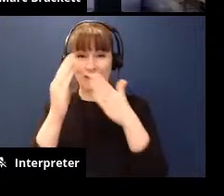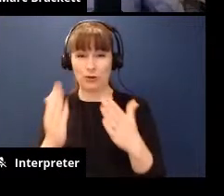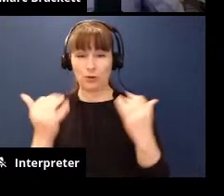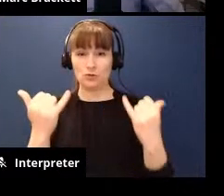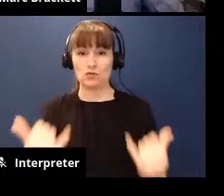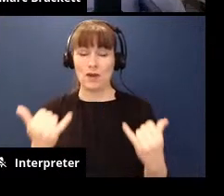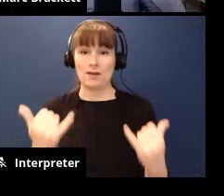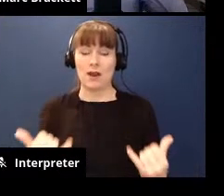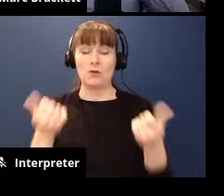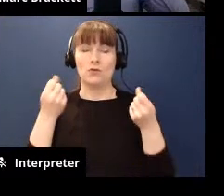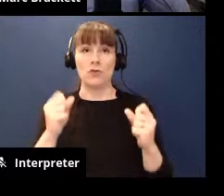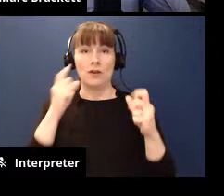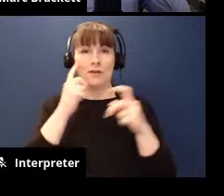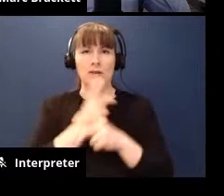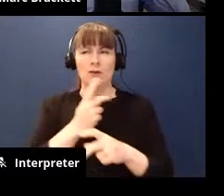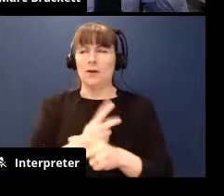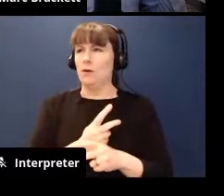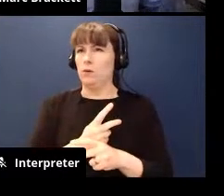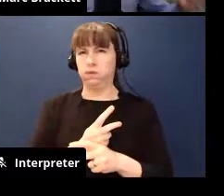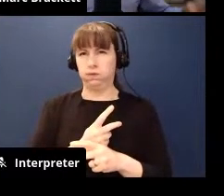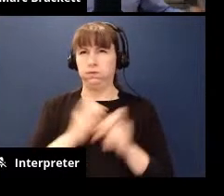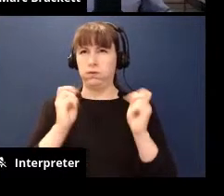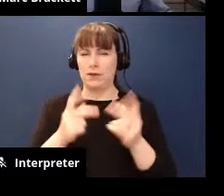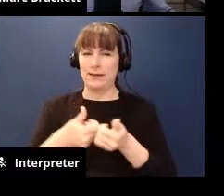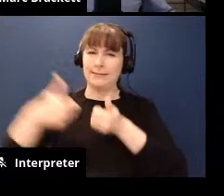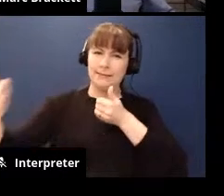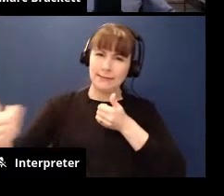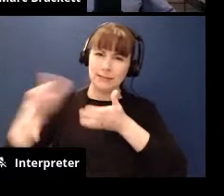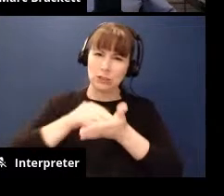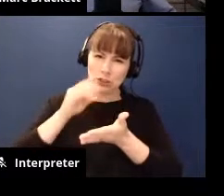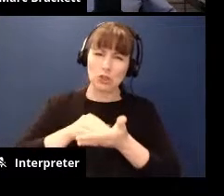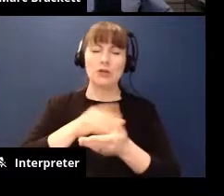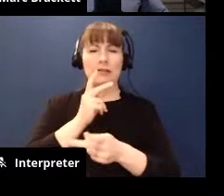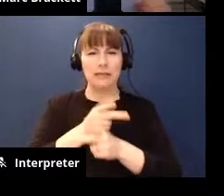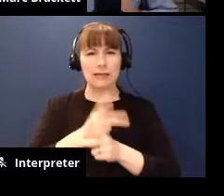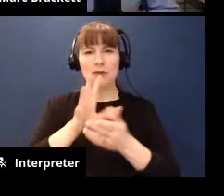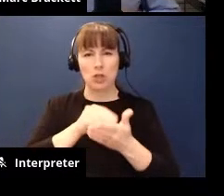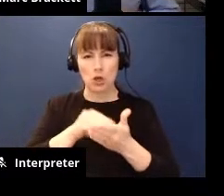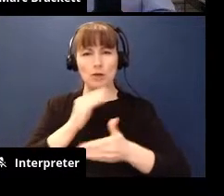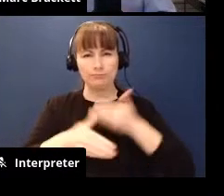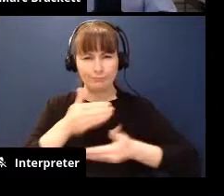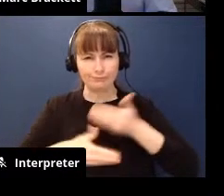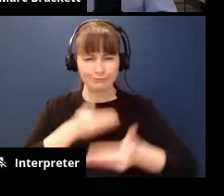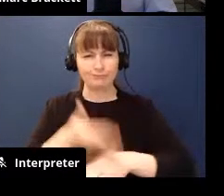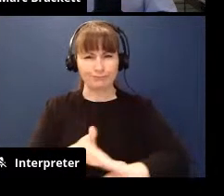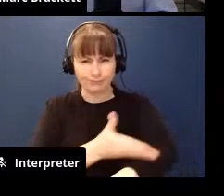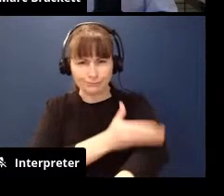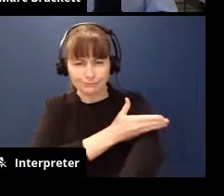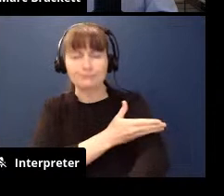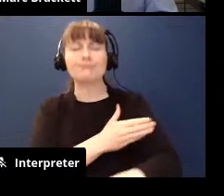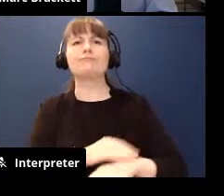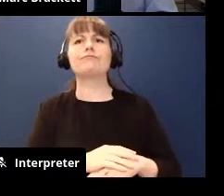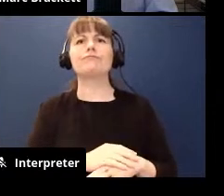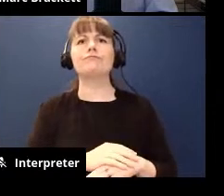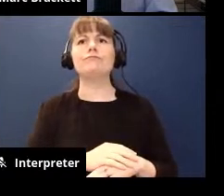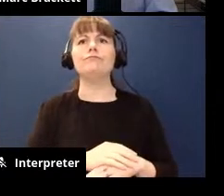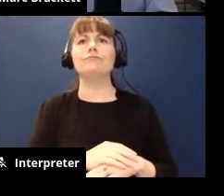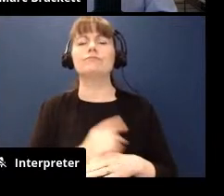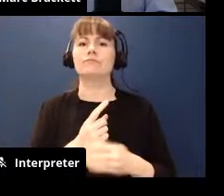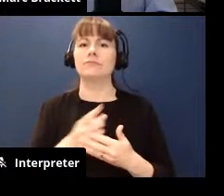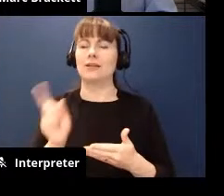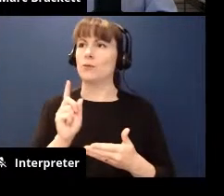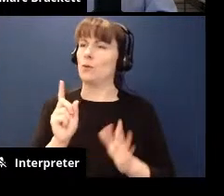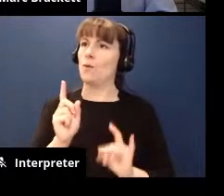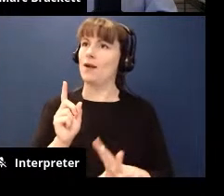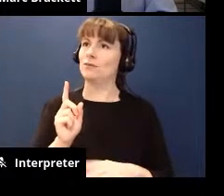the many things we're trying to untangle with distance learning and keeping learning going and so in last week's um or sorry last week